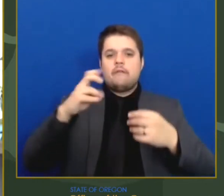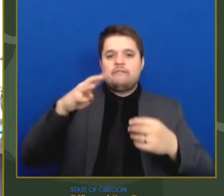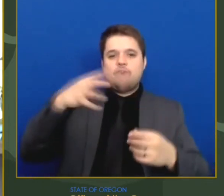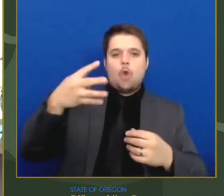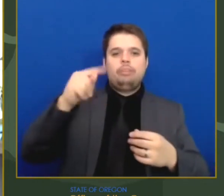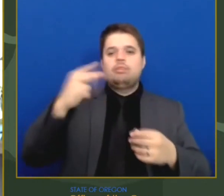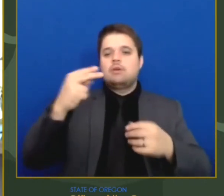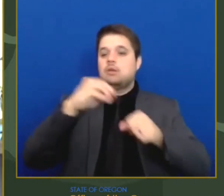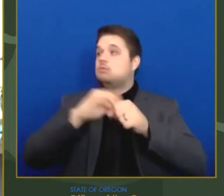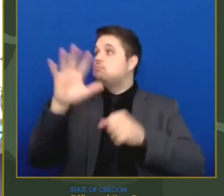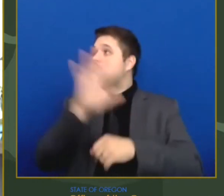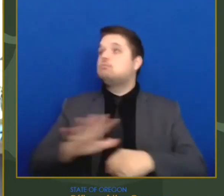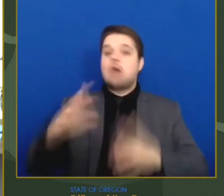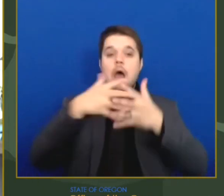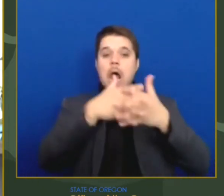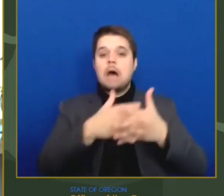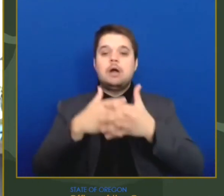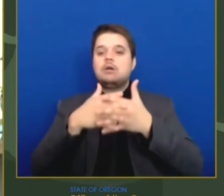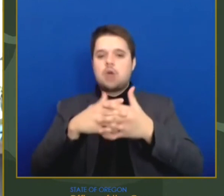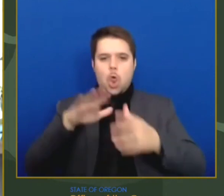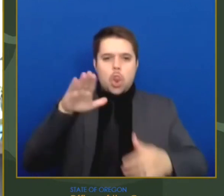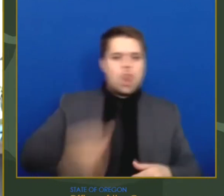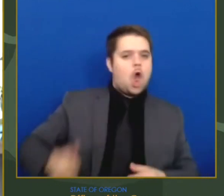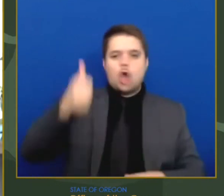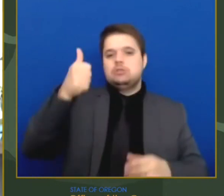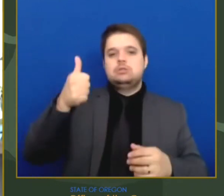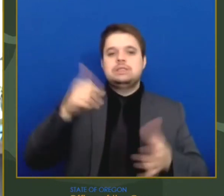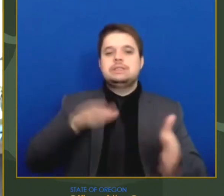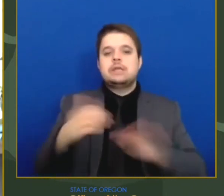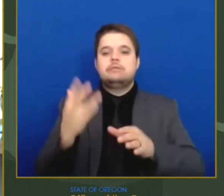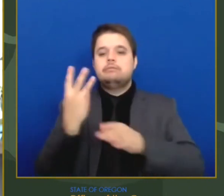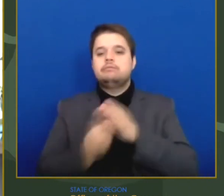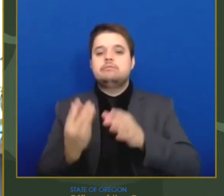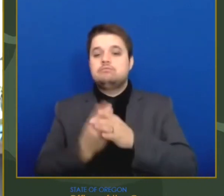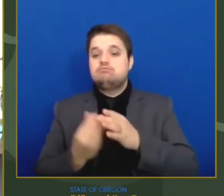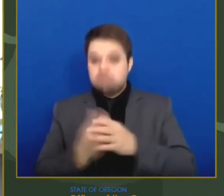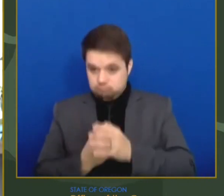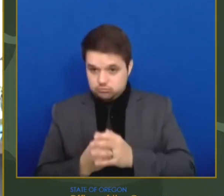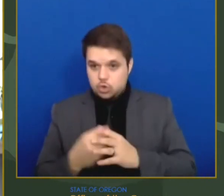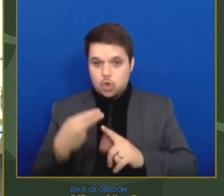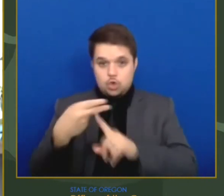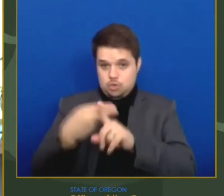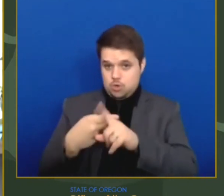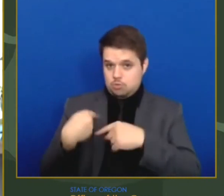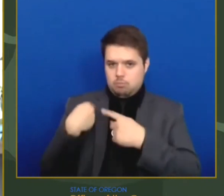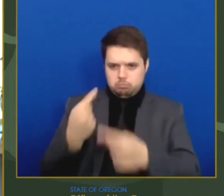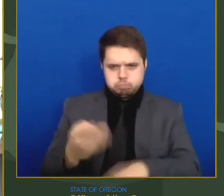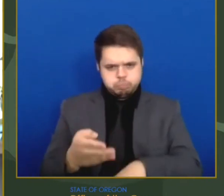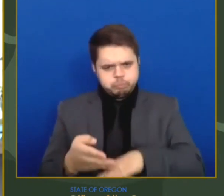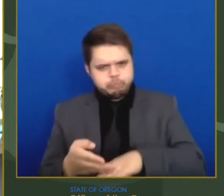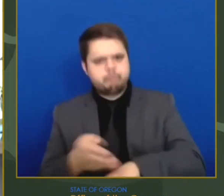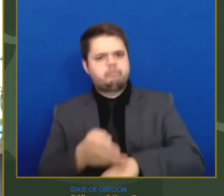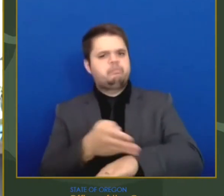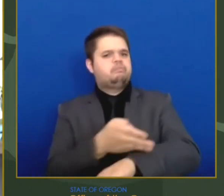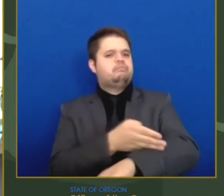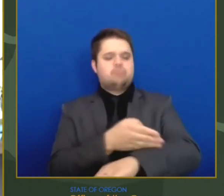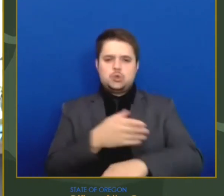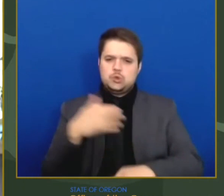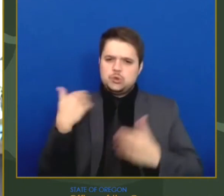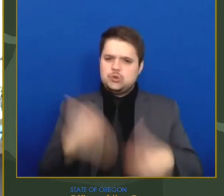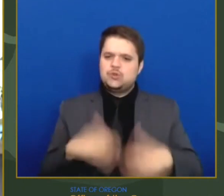virus over the last nine weeks. On behalf of my health care and public health colleagues, thank you.